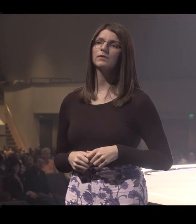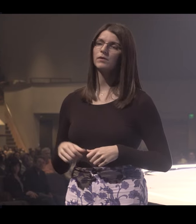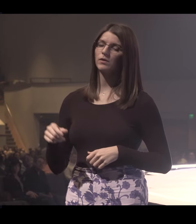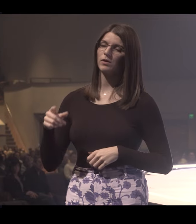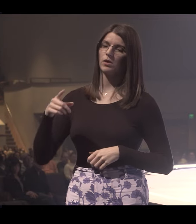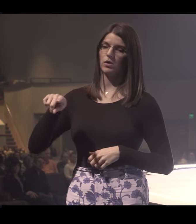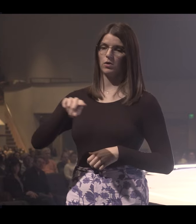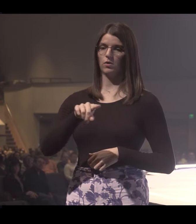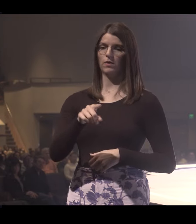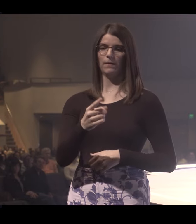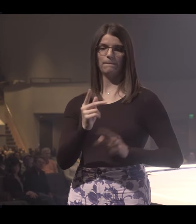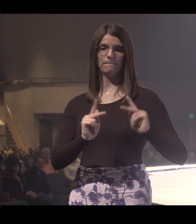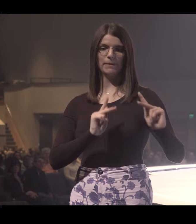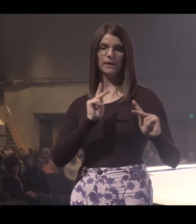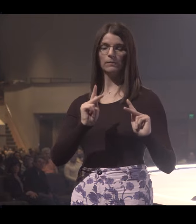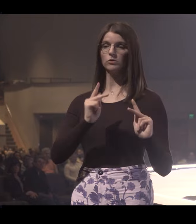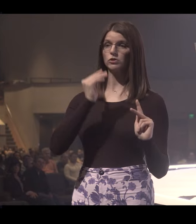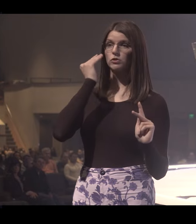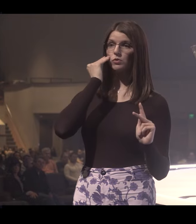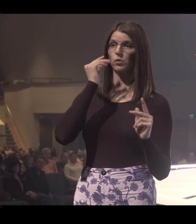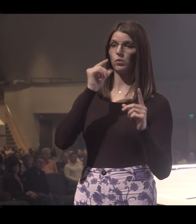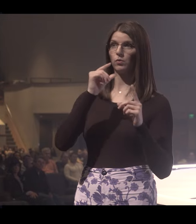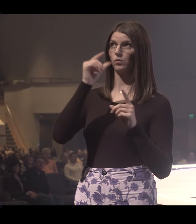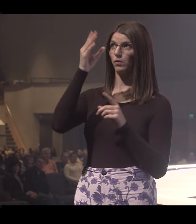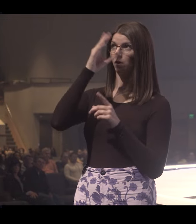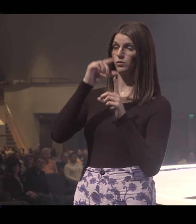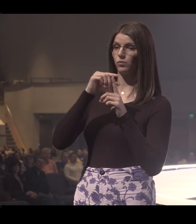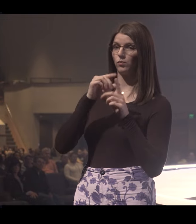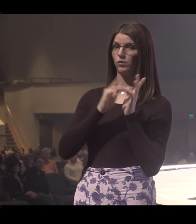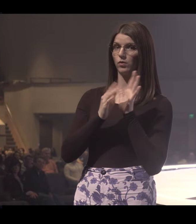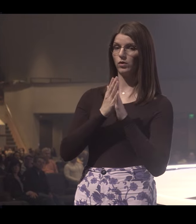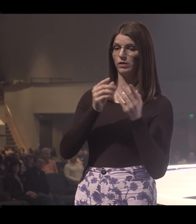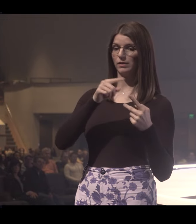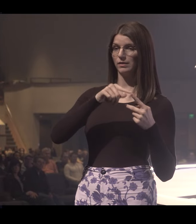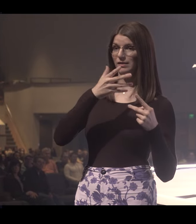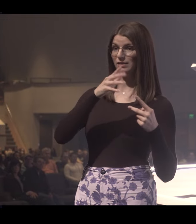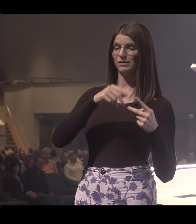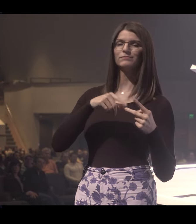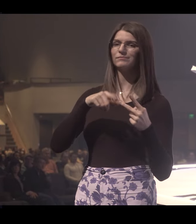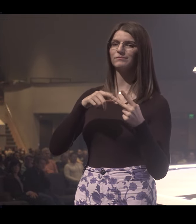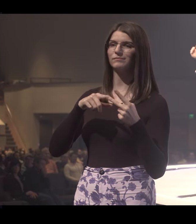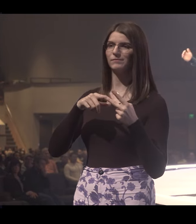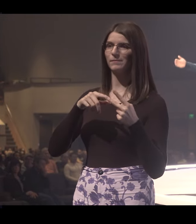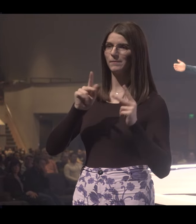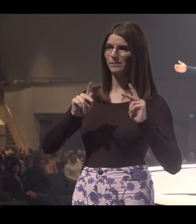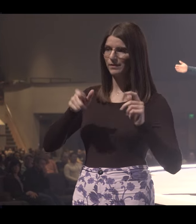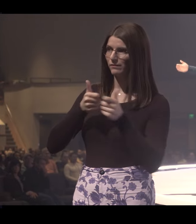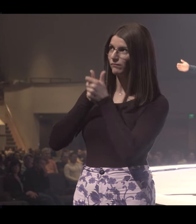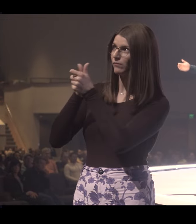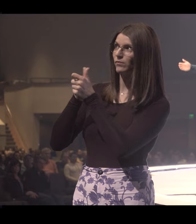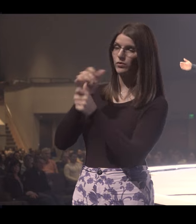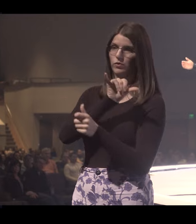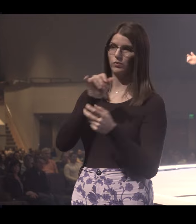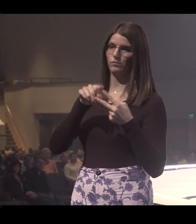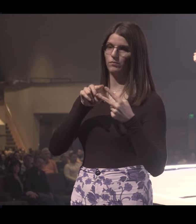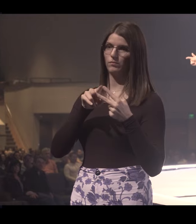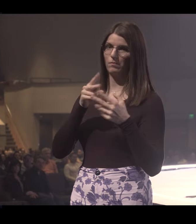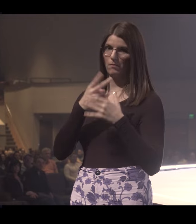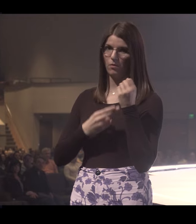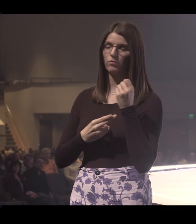That's why you can't just find people that just know God's word. You have to find people that are living it out.